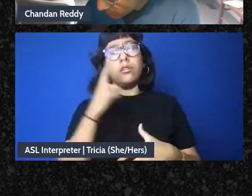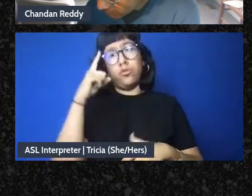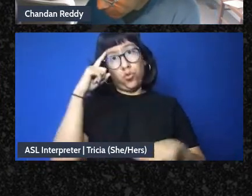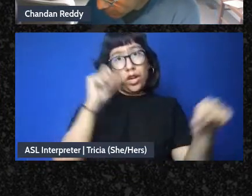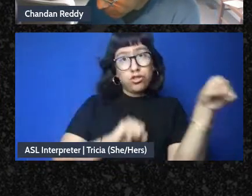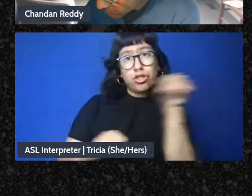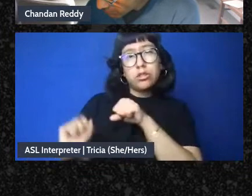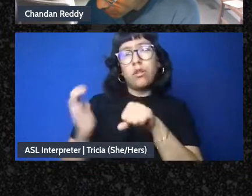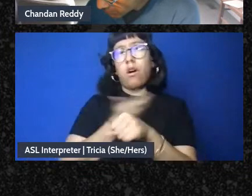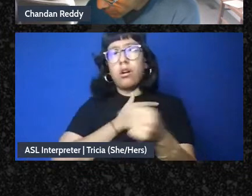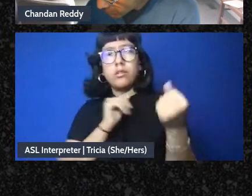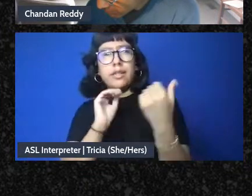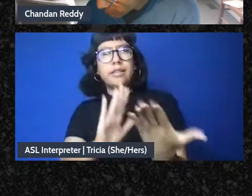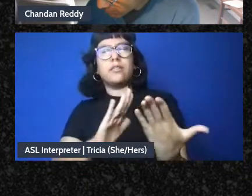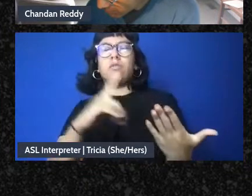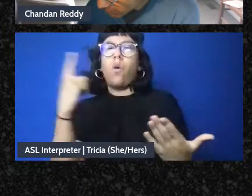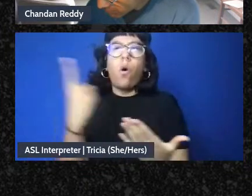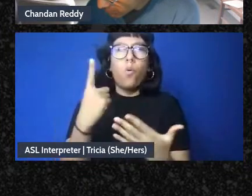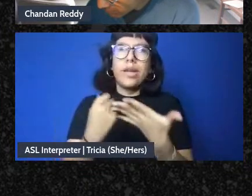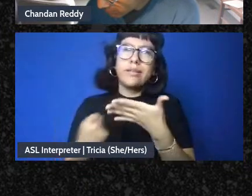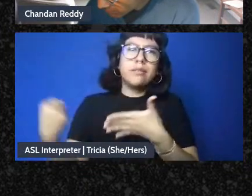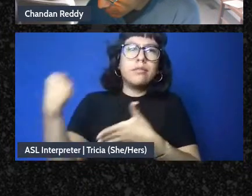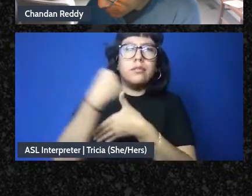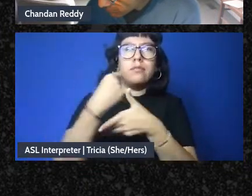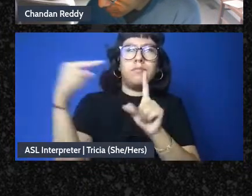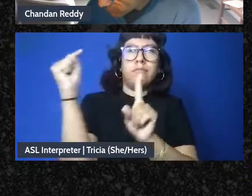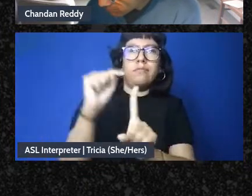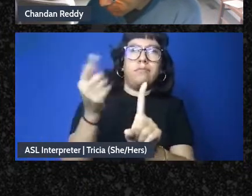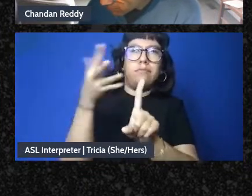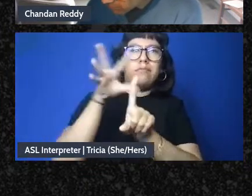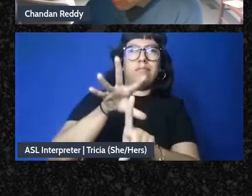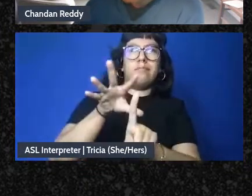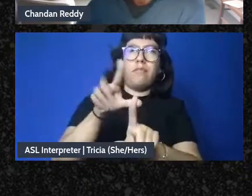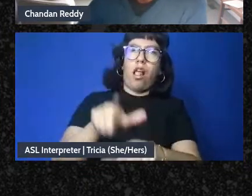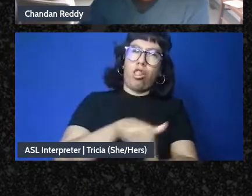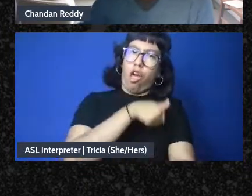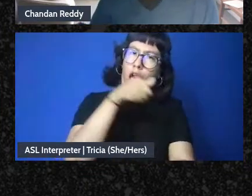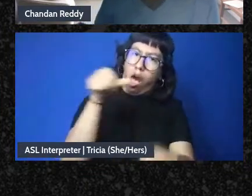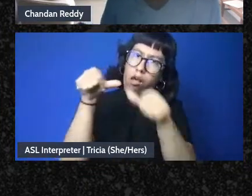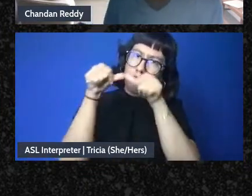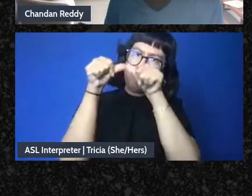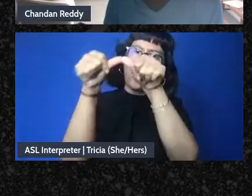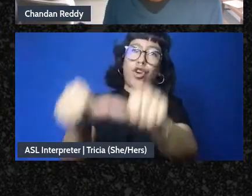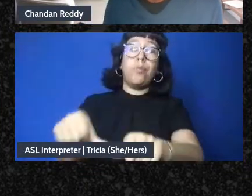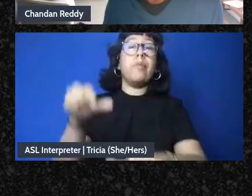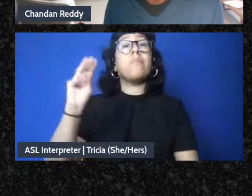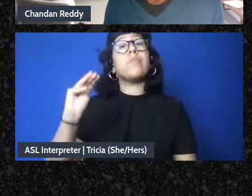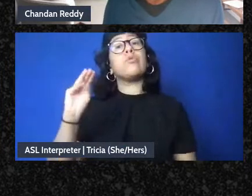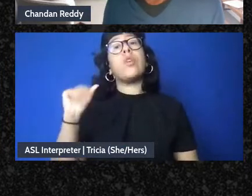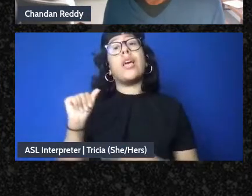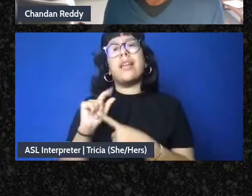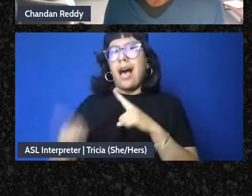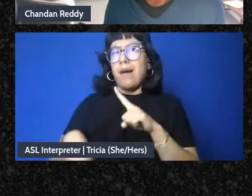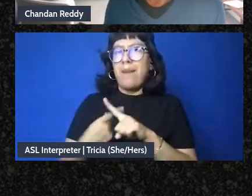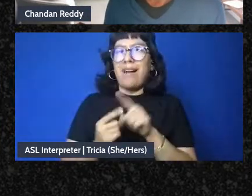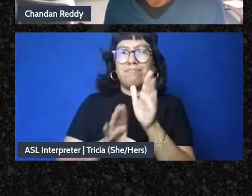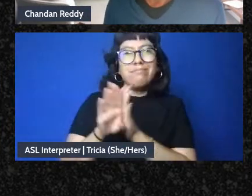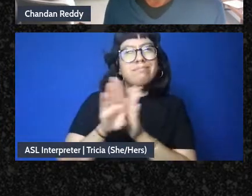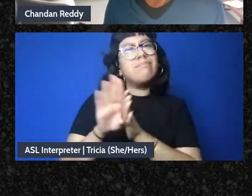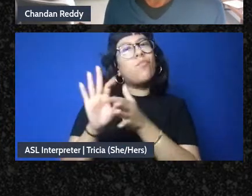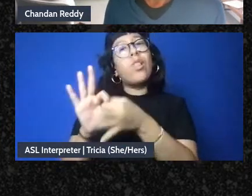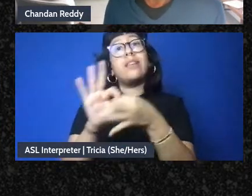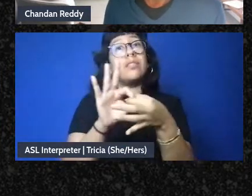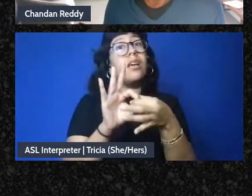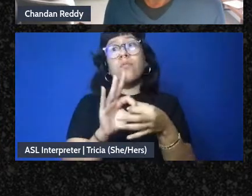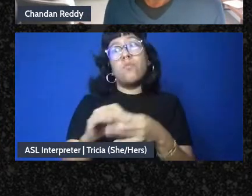tactics always need to be oriented towards a longer term because mutual aid is about building relationships and if we're not